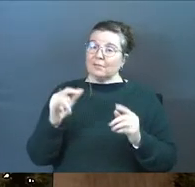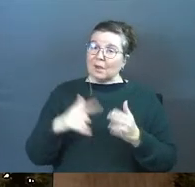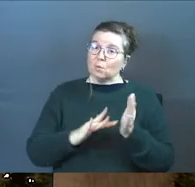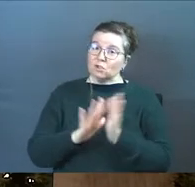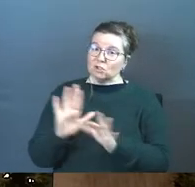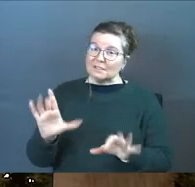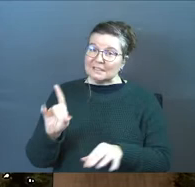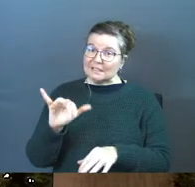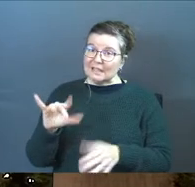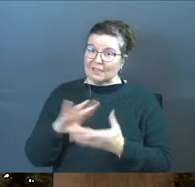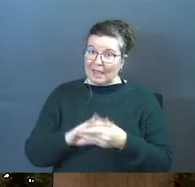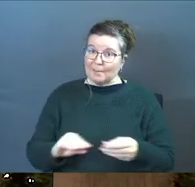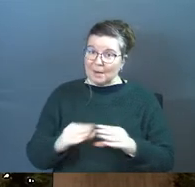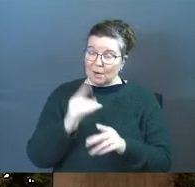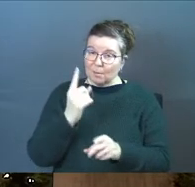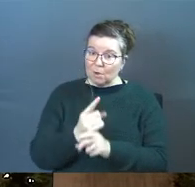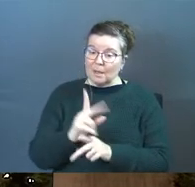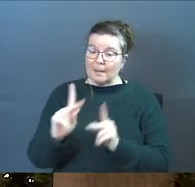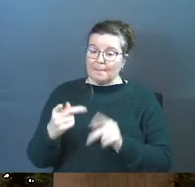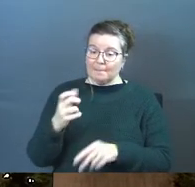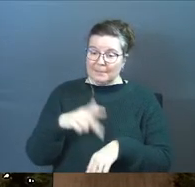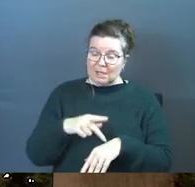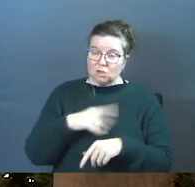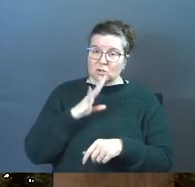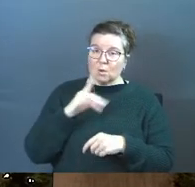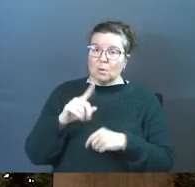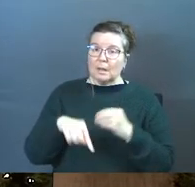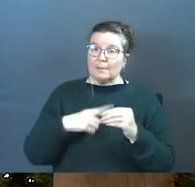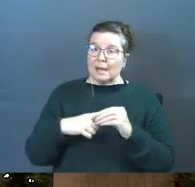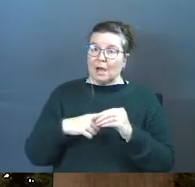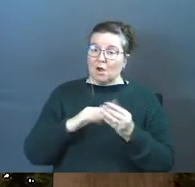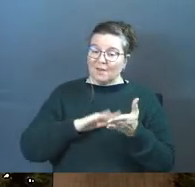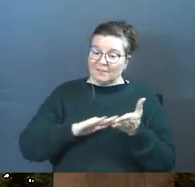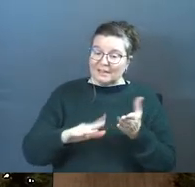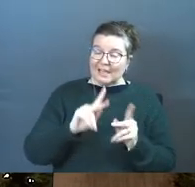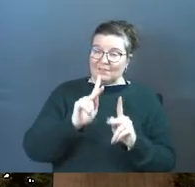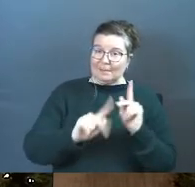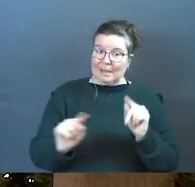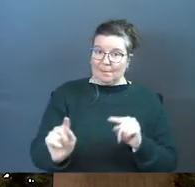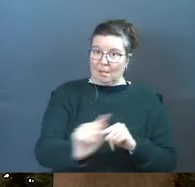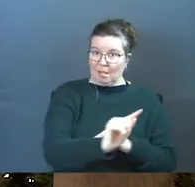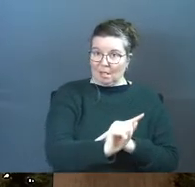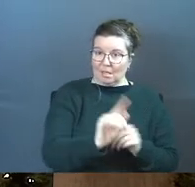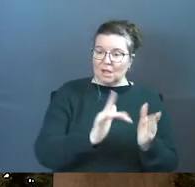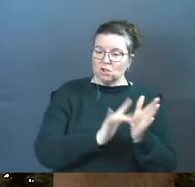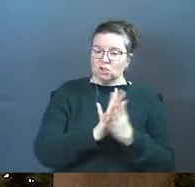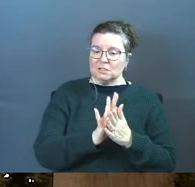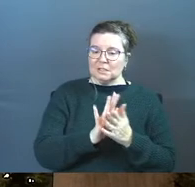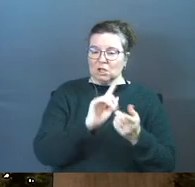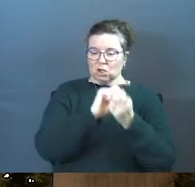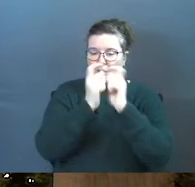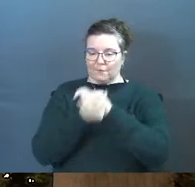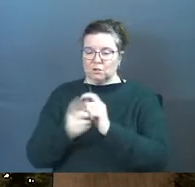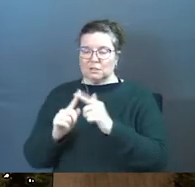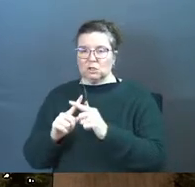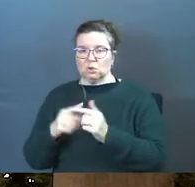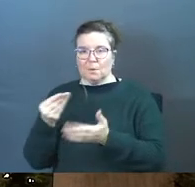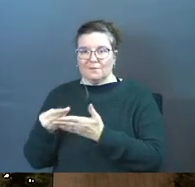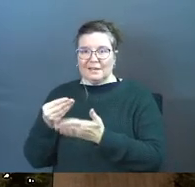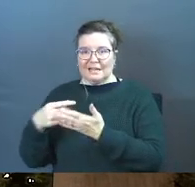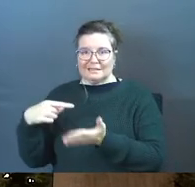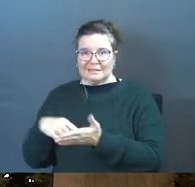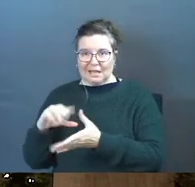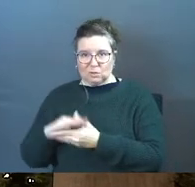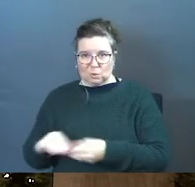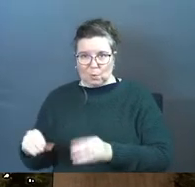that's what Jesus did in that parable, right? Peter's talking to him about forgiving people and Jesus converts it into a financial